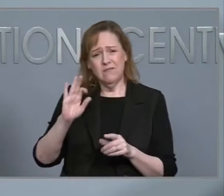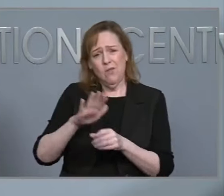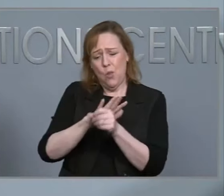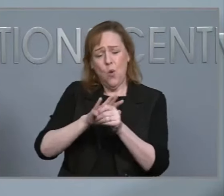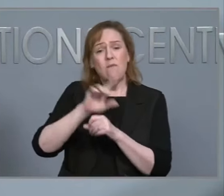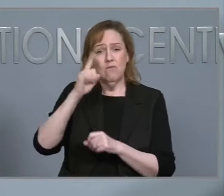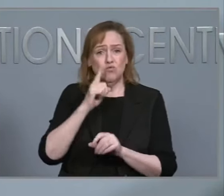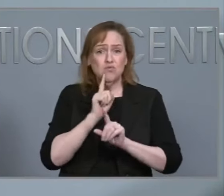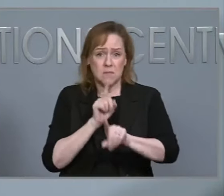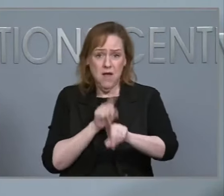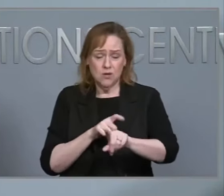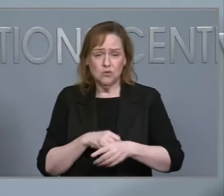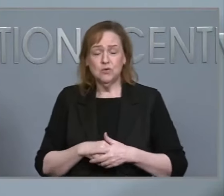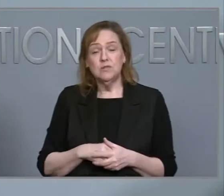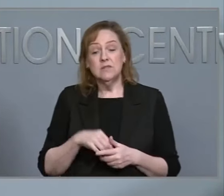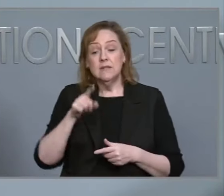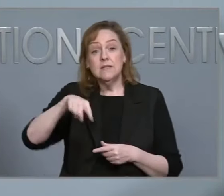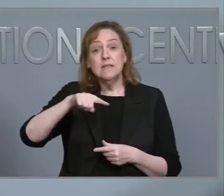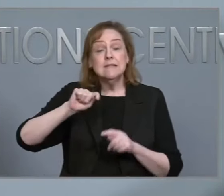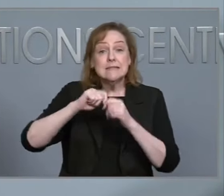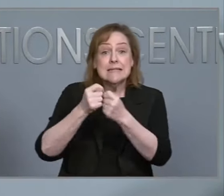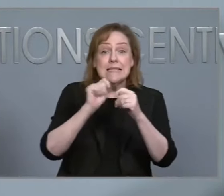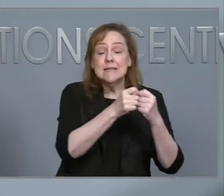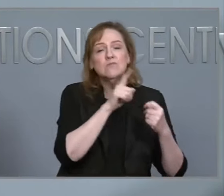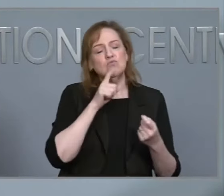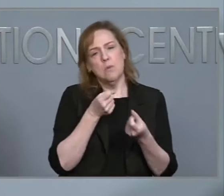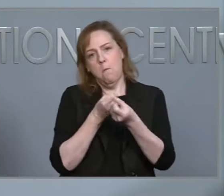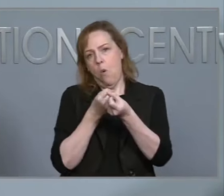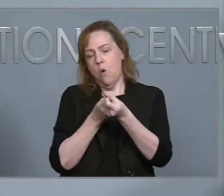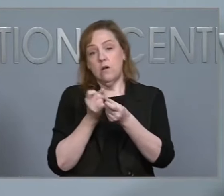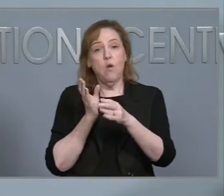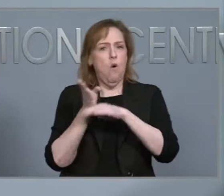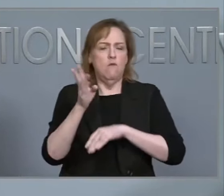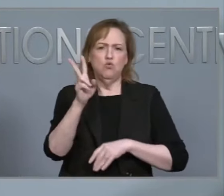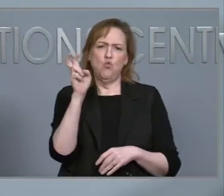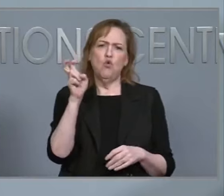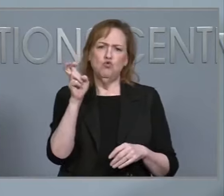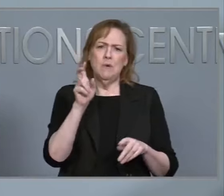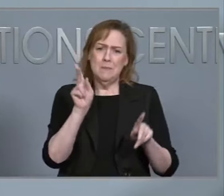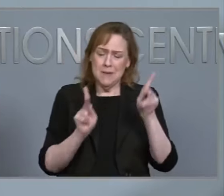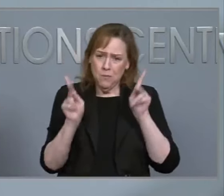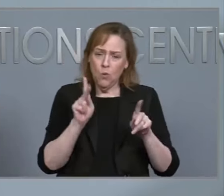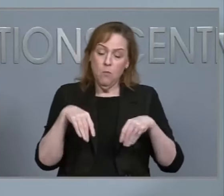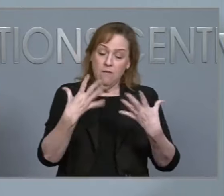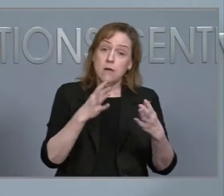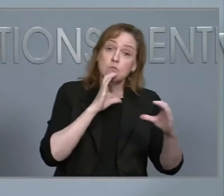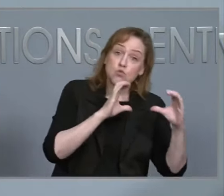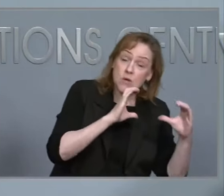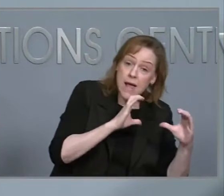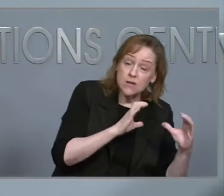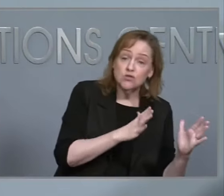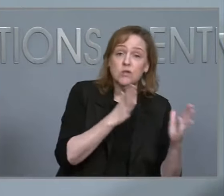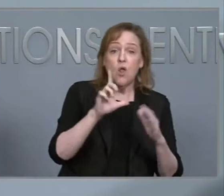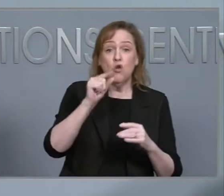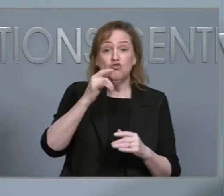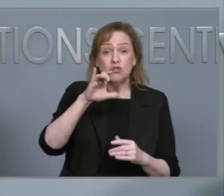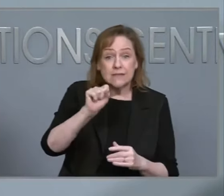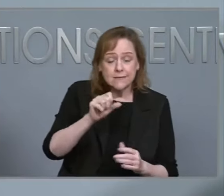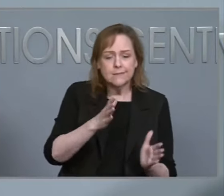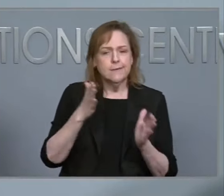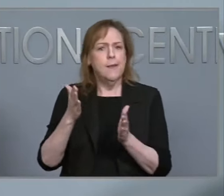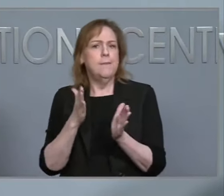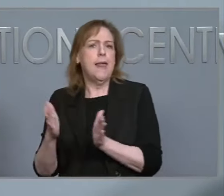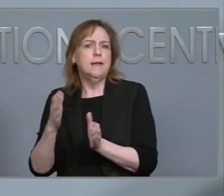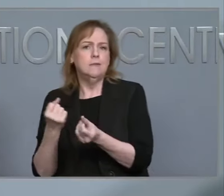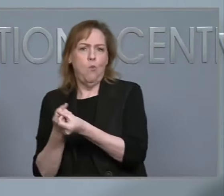responders. These teams are supported by over 200 personnel providing communications, logistics, and planning support.